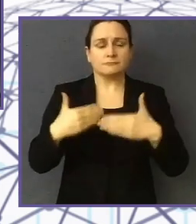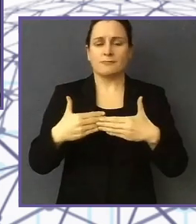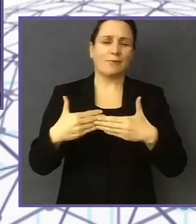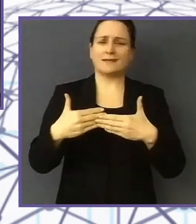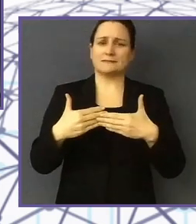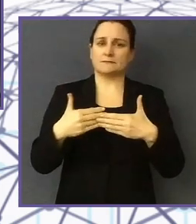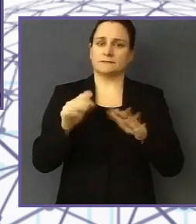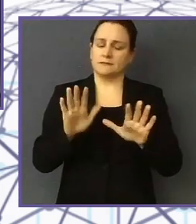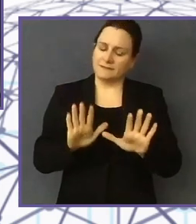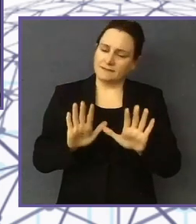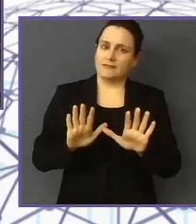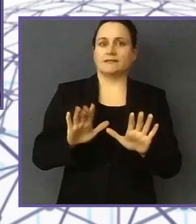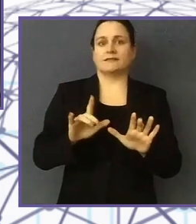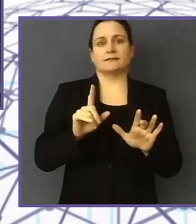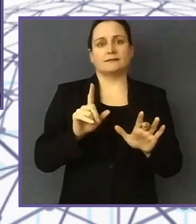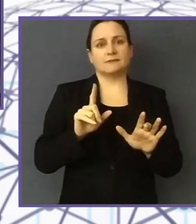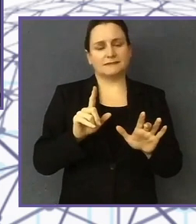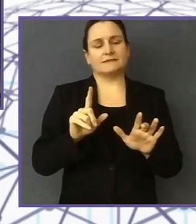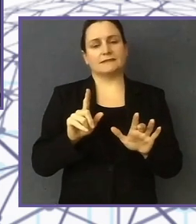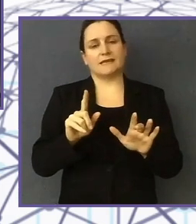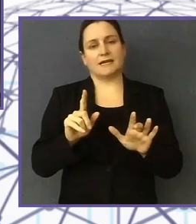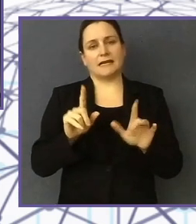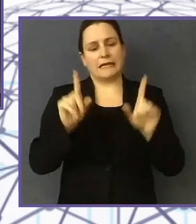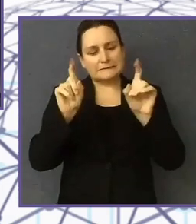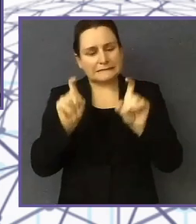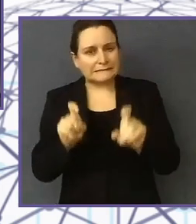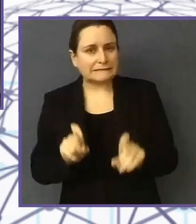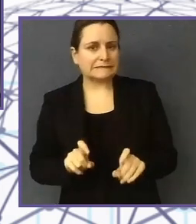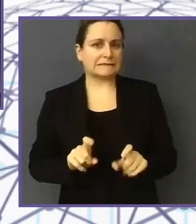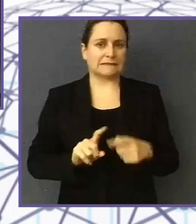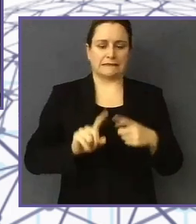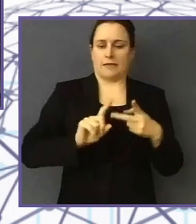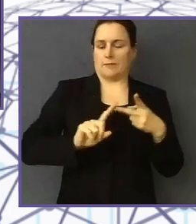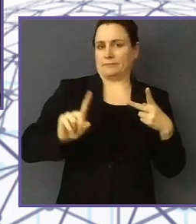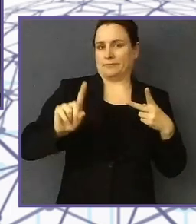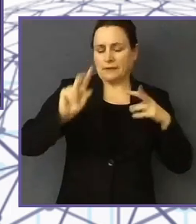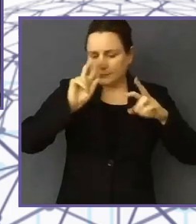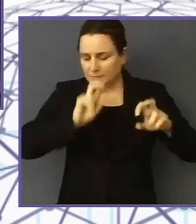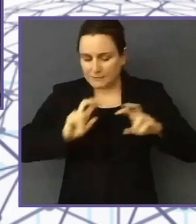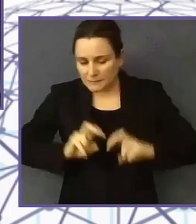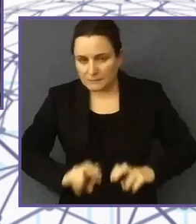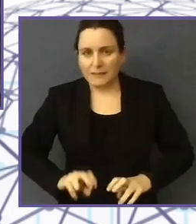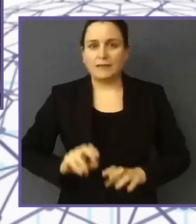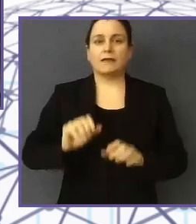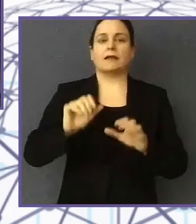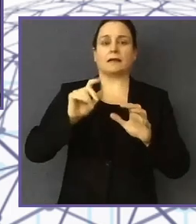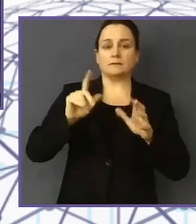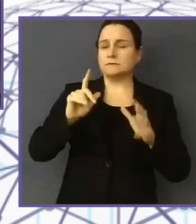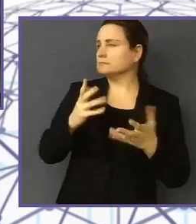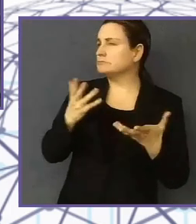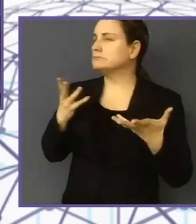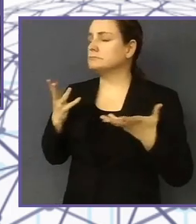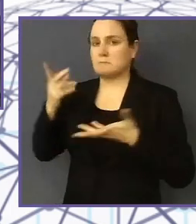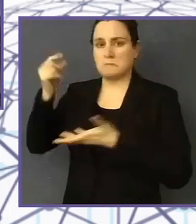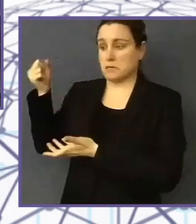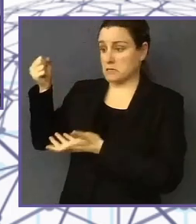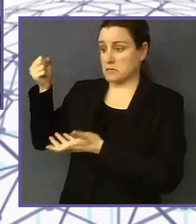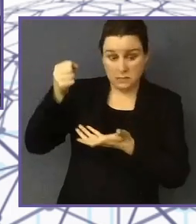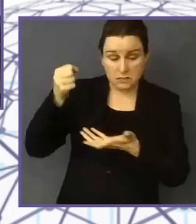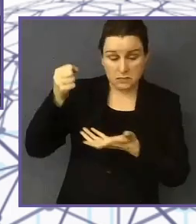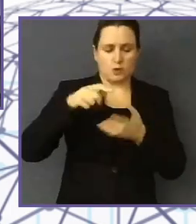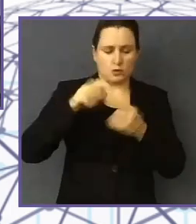rigorously. And in the meantime, we'll continue to connect people like Bratt to anybody I can to help him scale. Yeah, we have also the